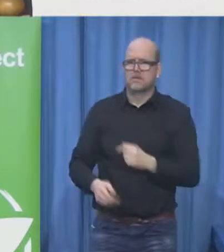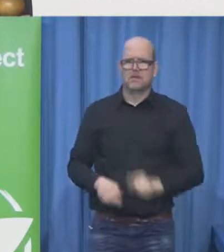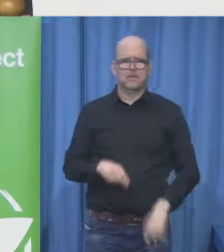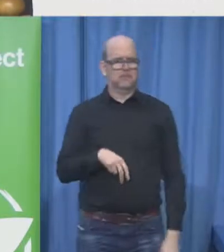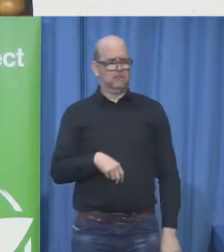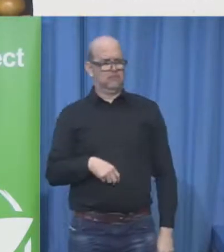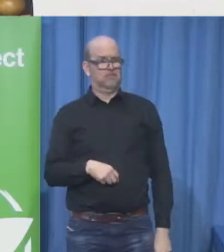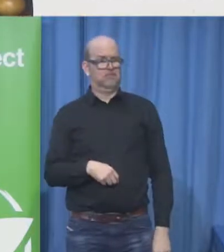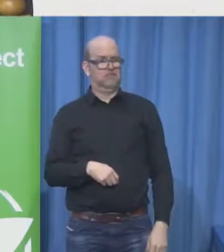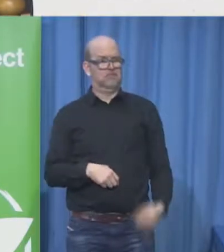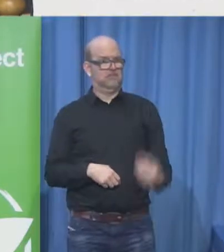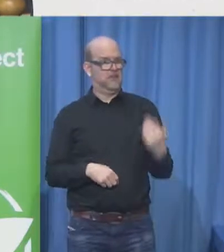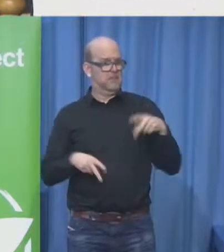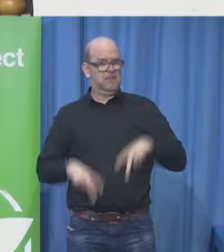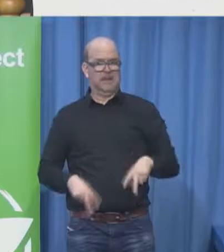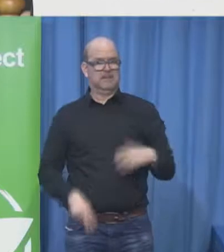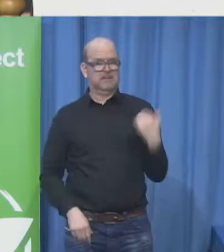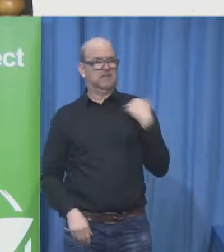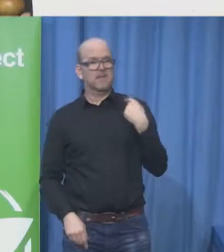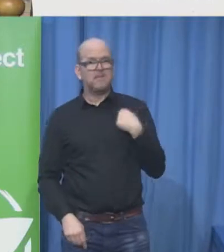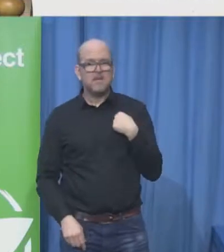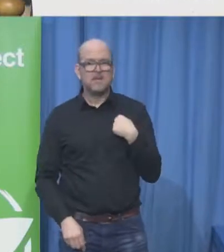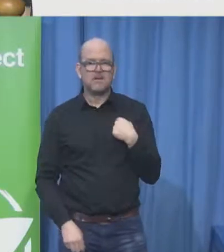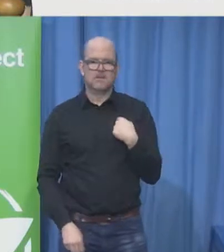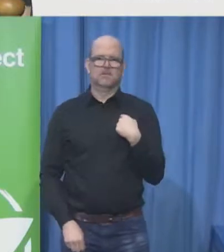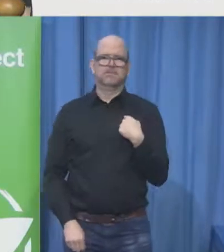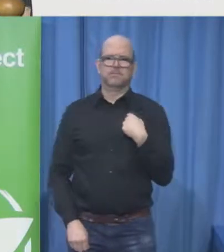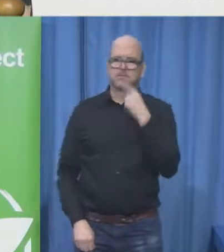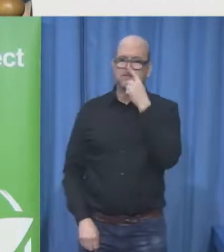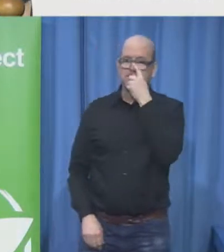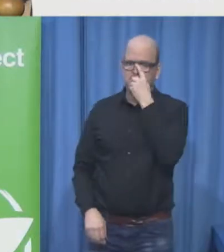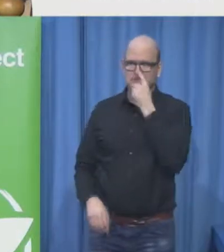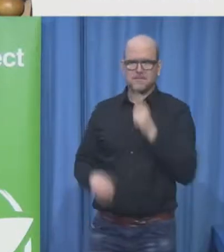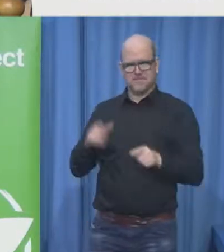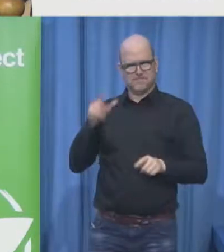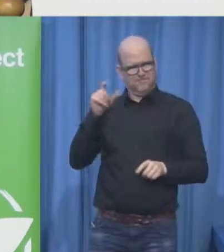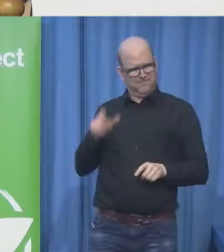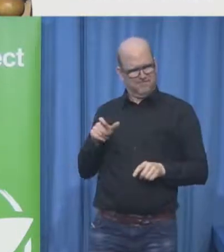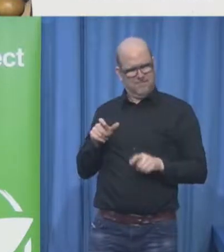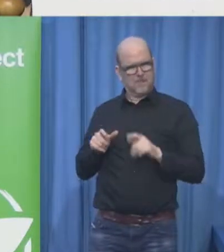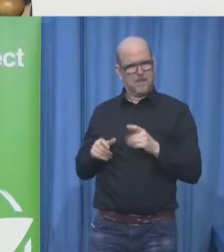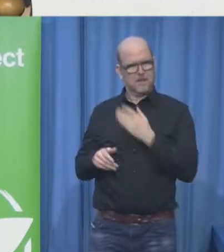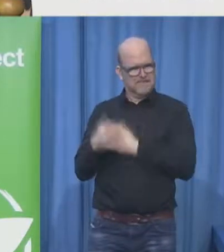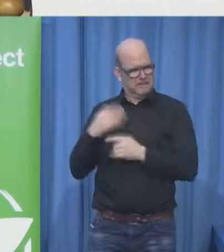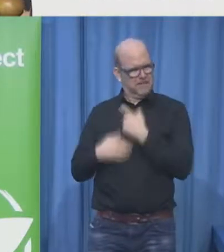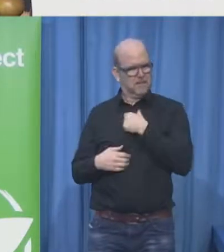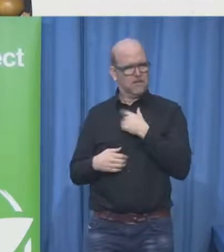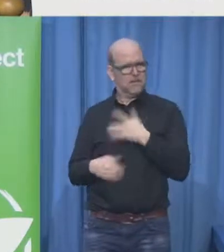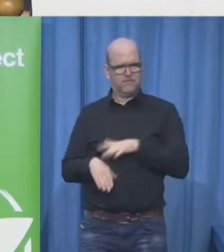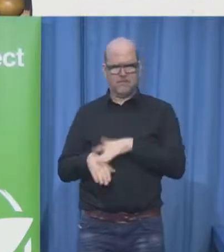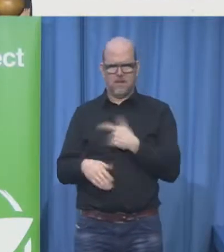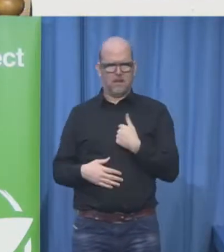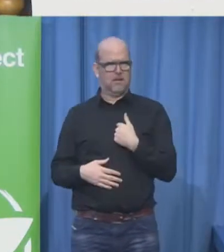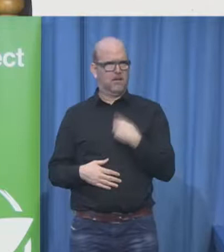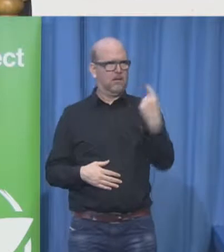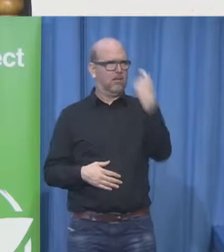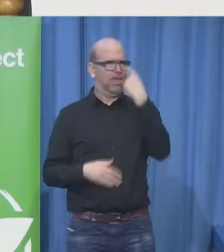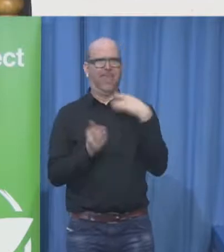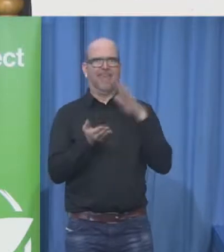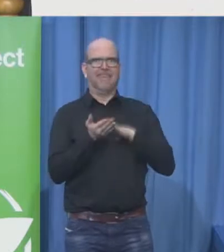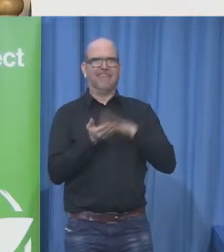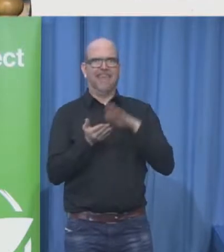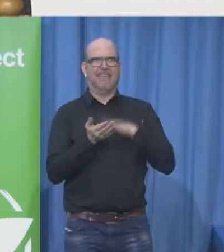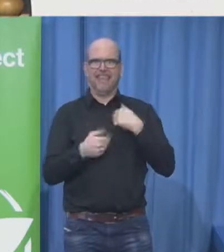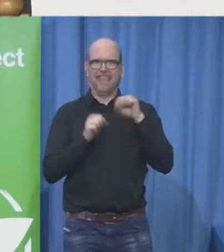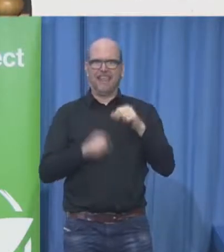truly hurt and she said I forgot to mention she's in a wheelchair you can see